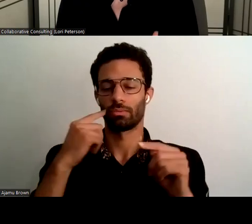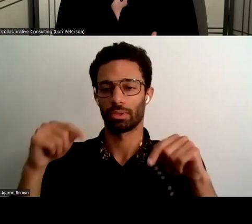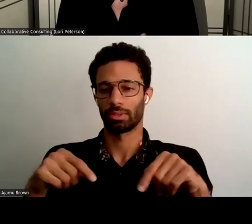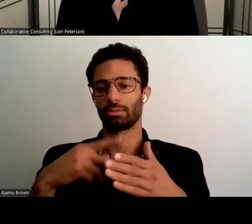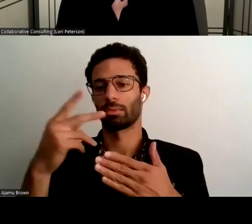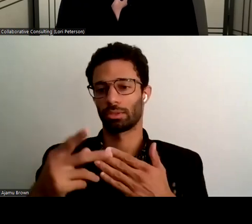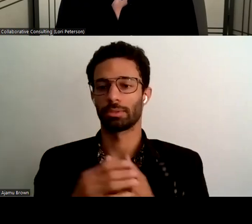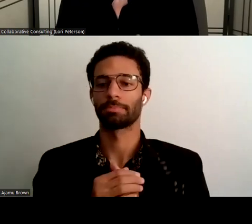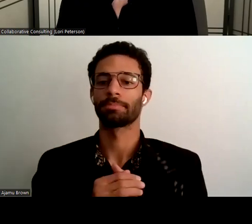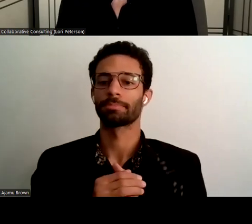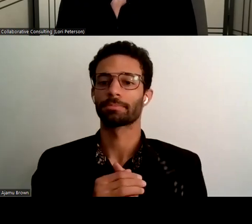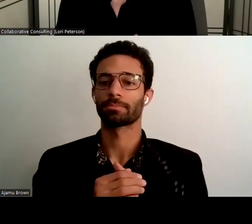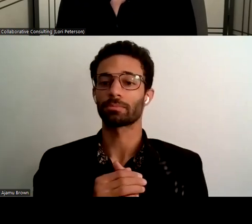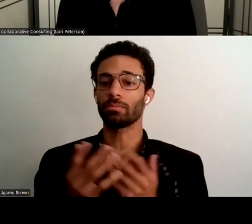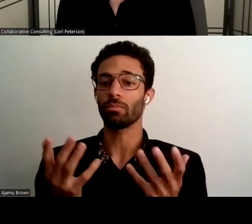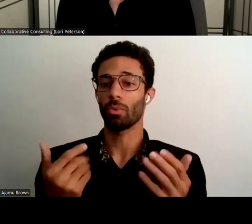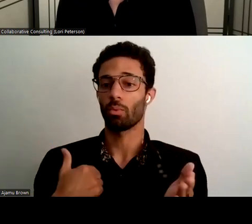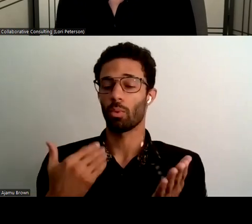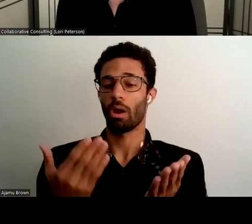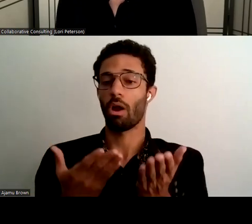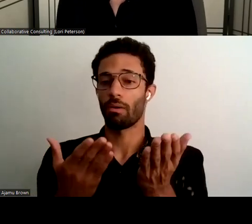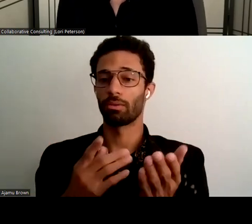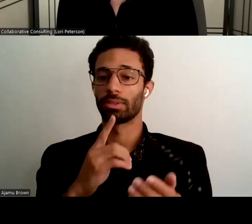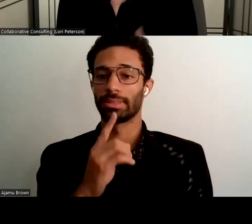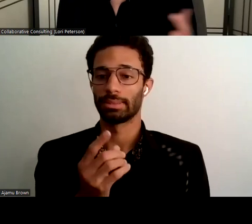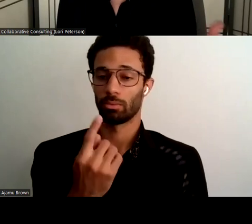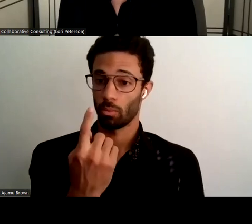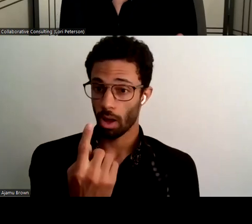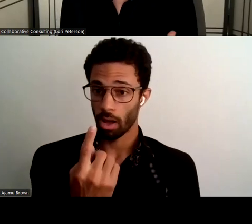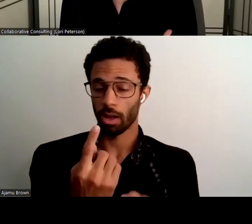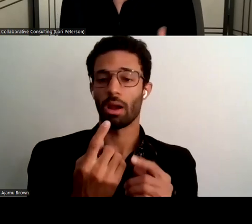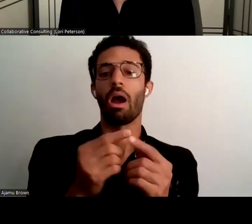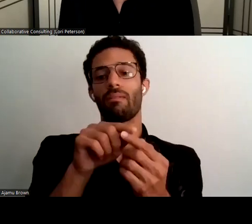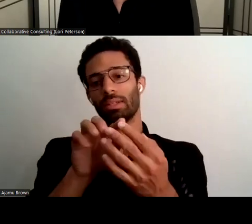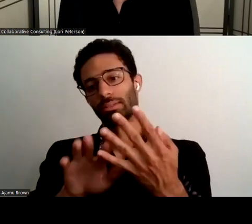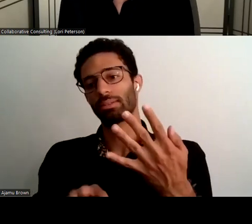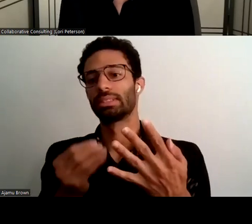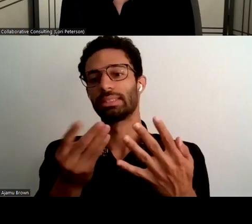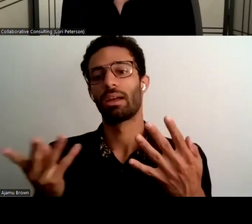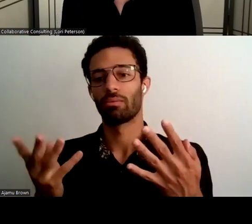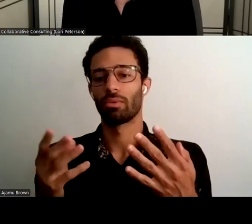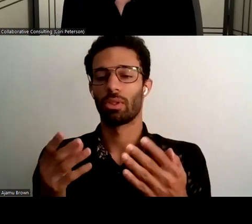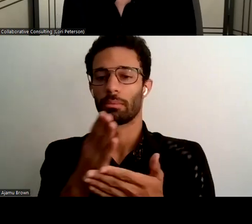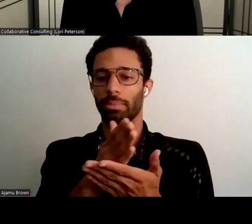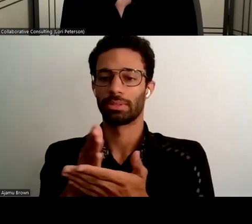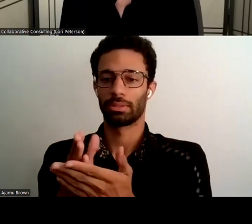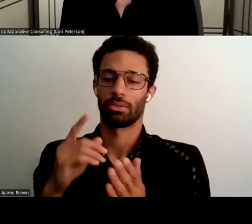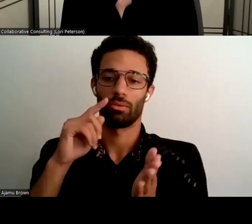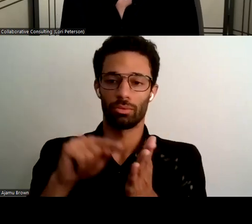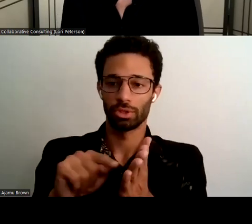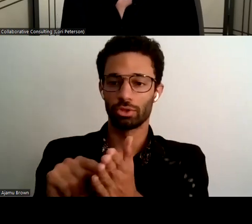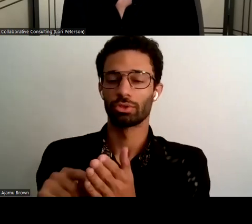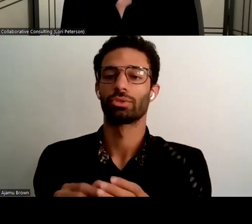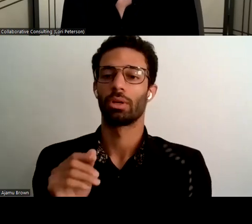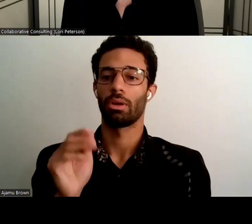offering today is one of several pieces of research um which i will spotlight in just a moment or i'll talk a little bit